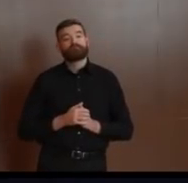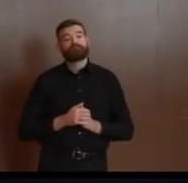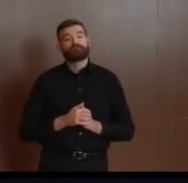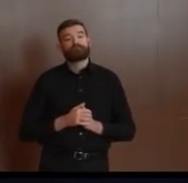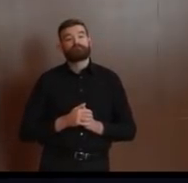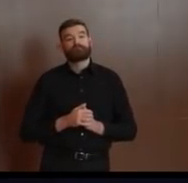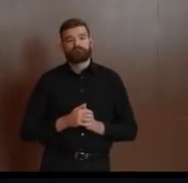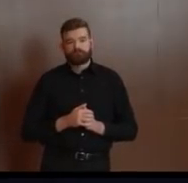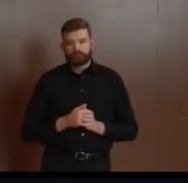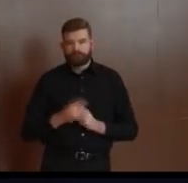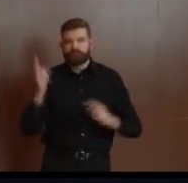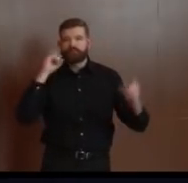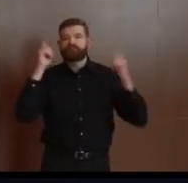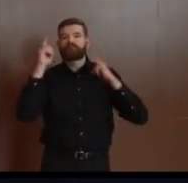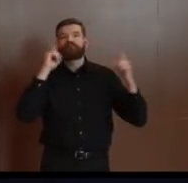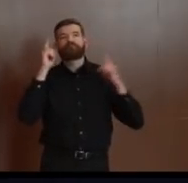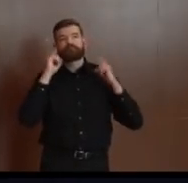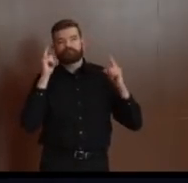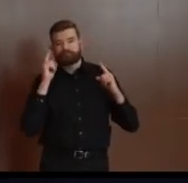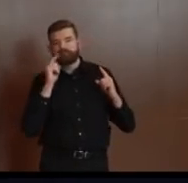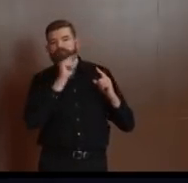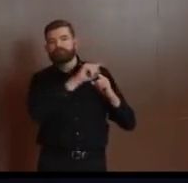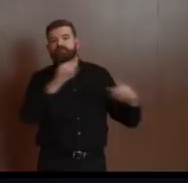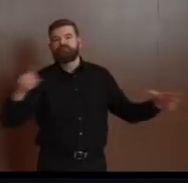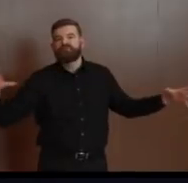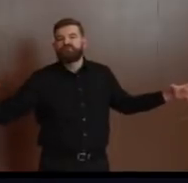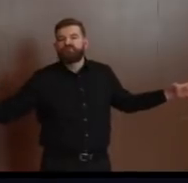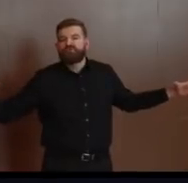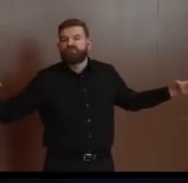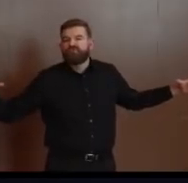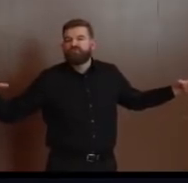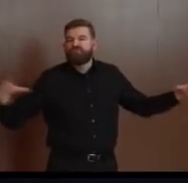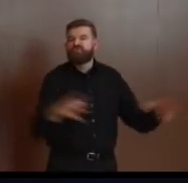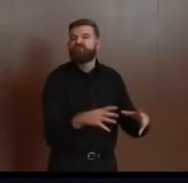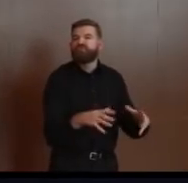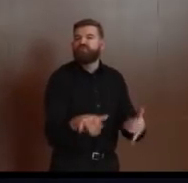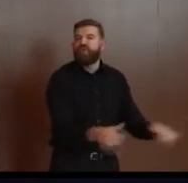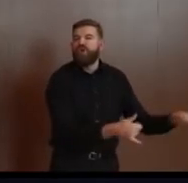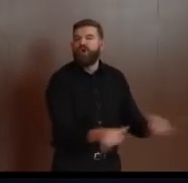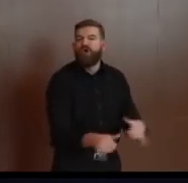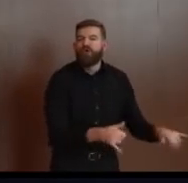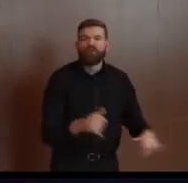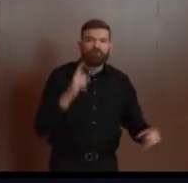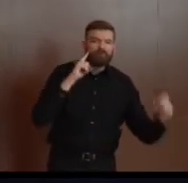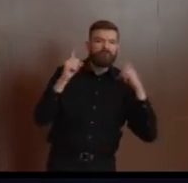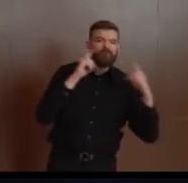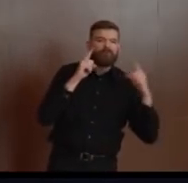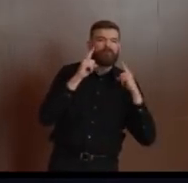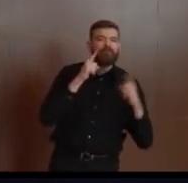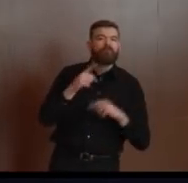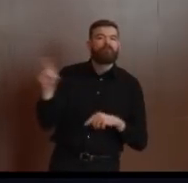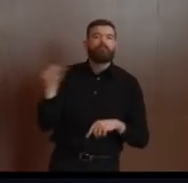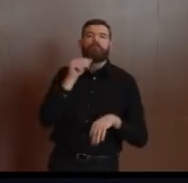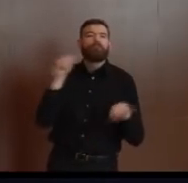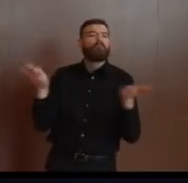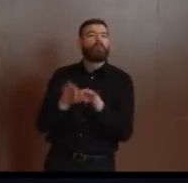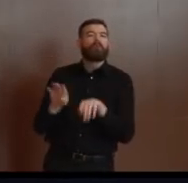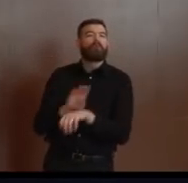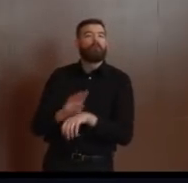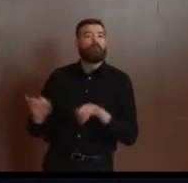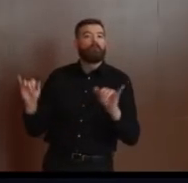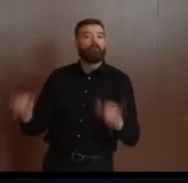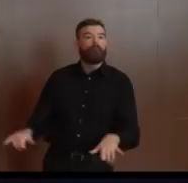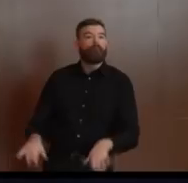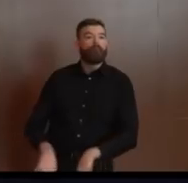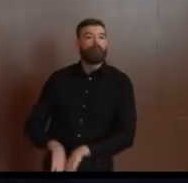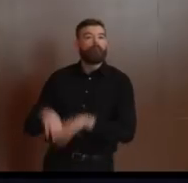see non-essential businesses functioning when they're not supposed to, those are clear-cut cases, and we're going to start our enforcement efforts in